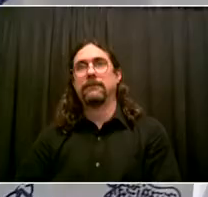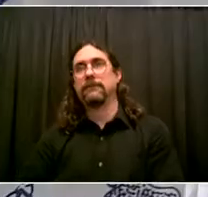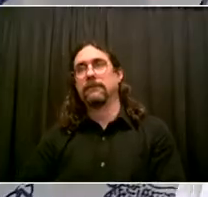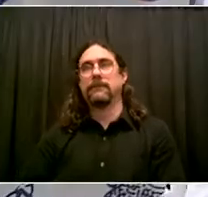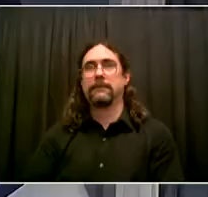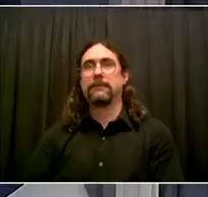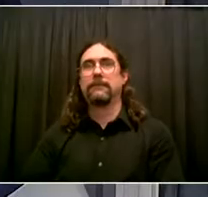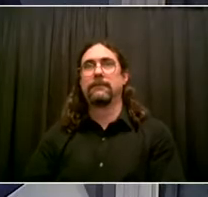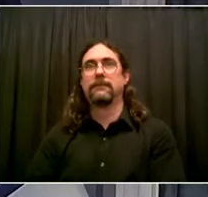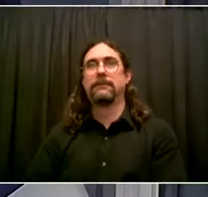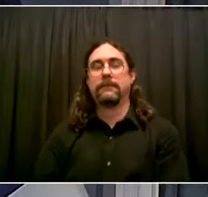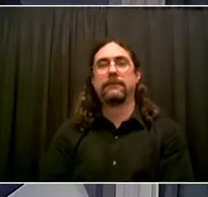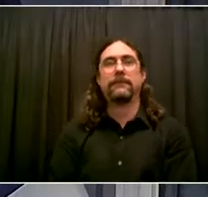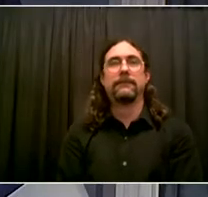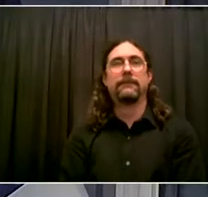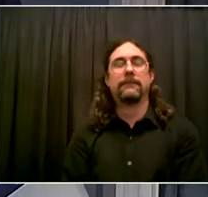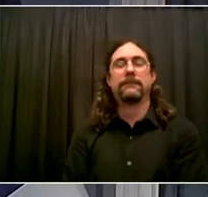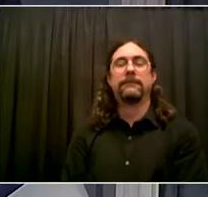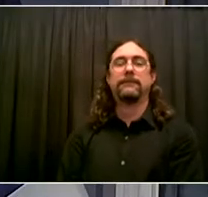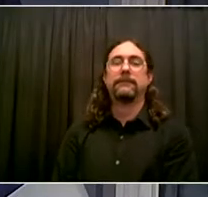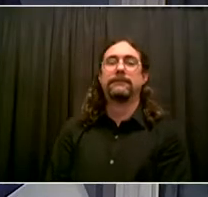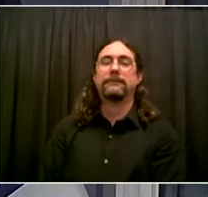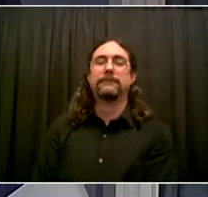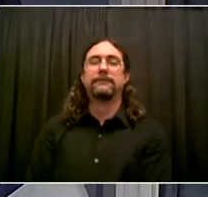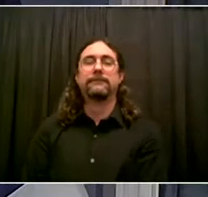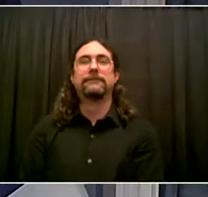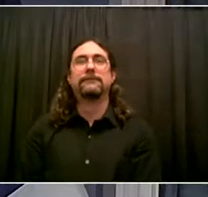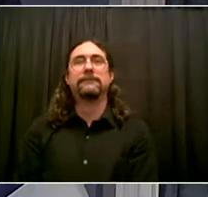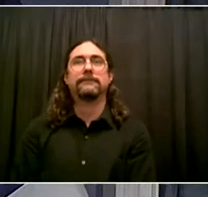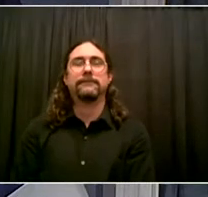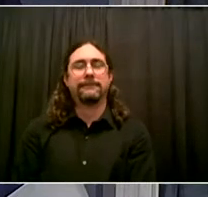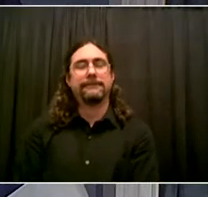All right, sir. Just a little prick.